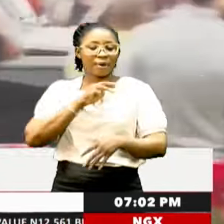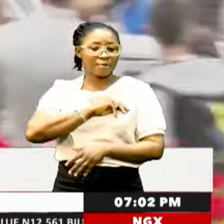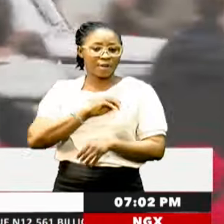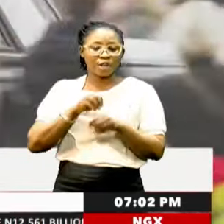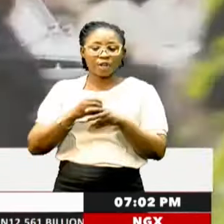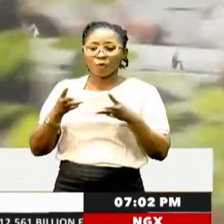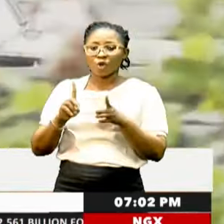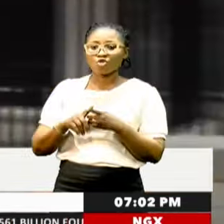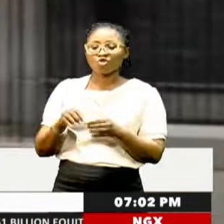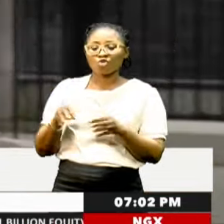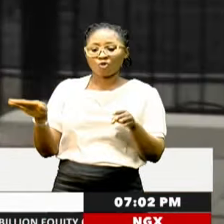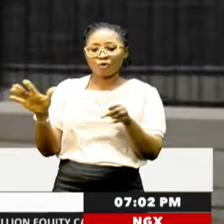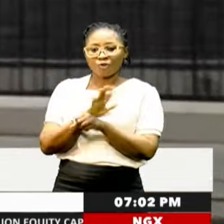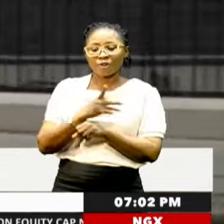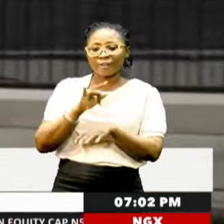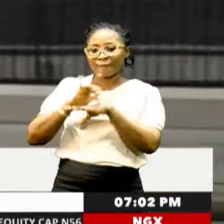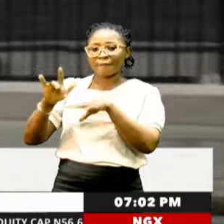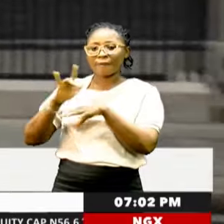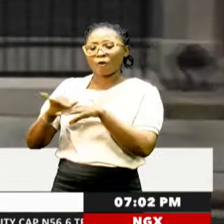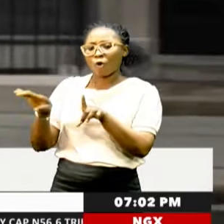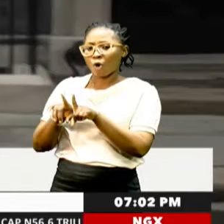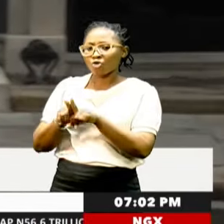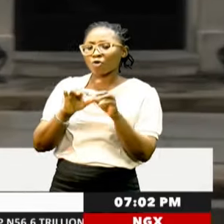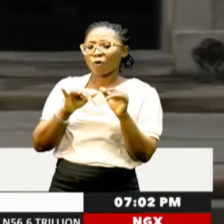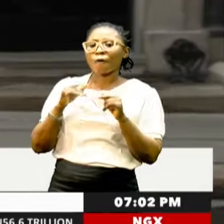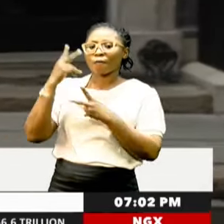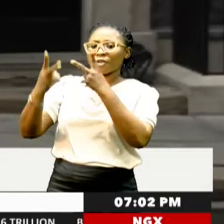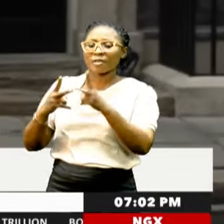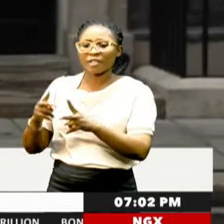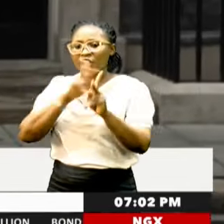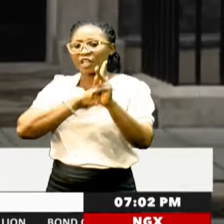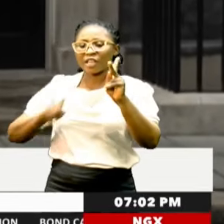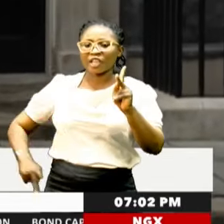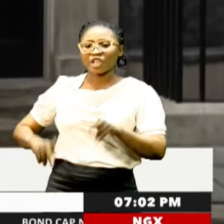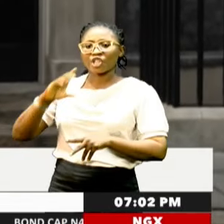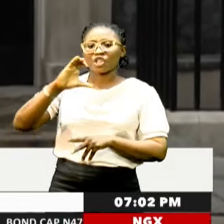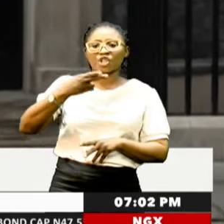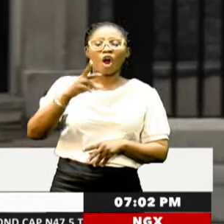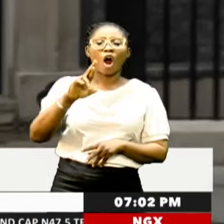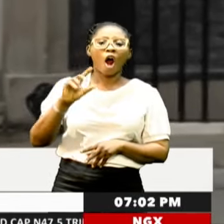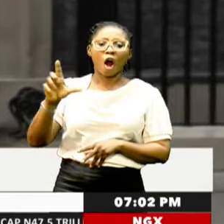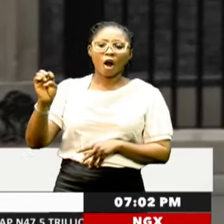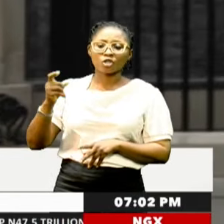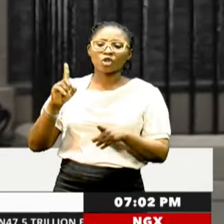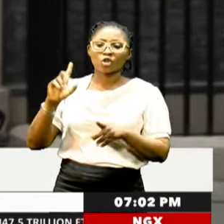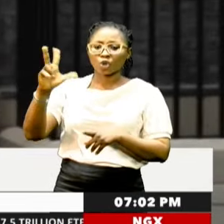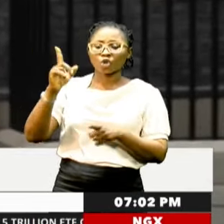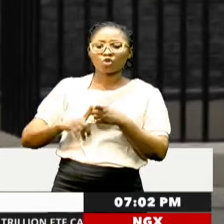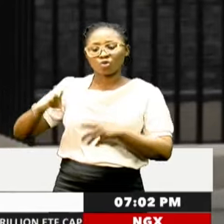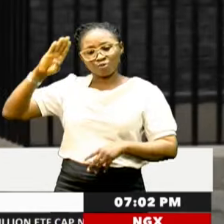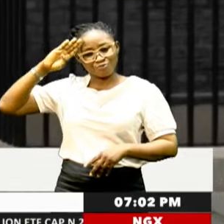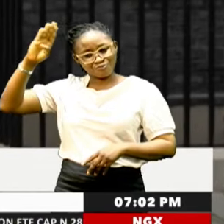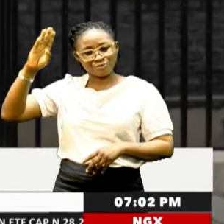avoid a vacuum, Stama equally visited King Charles III to pledge his allegiance and loyalty to the monarchy.